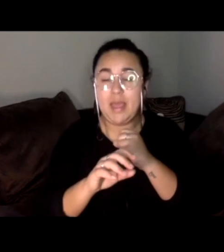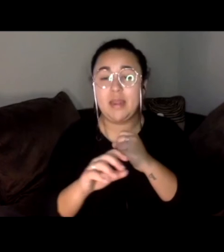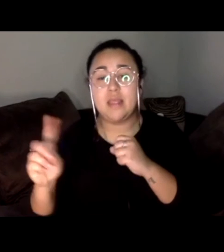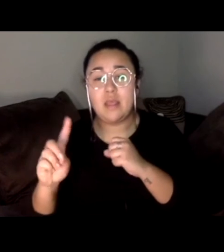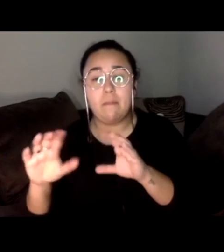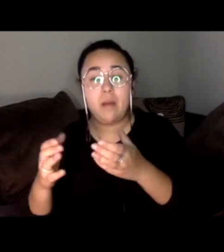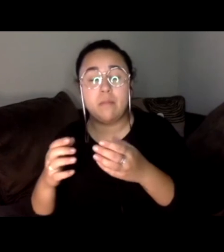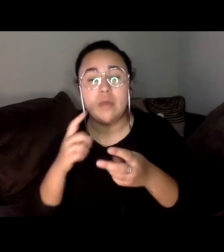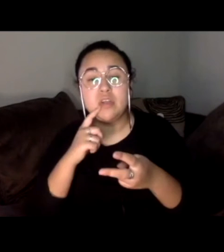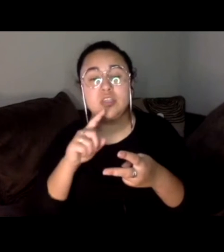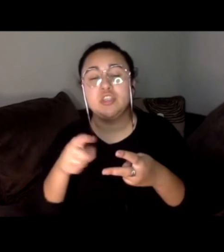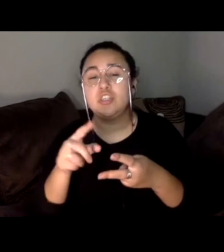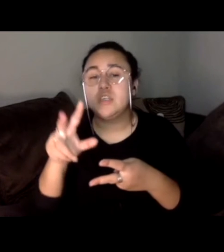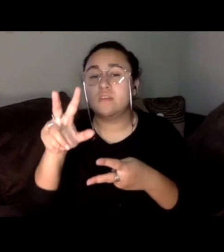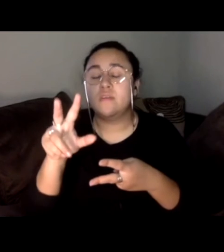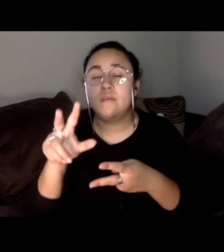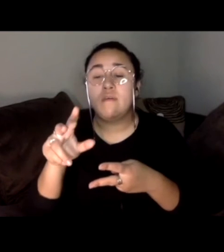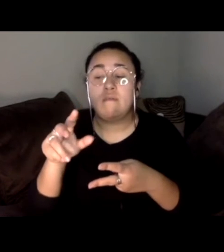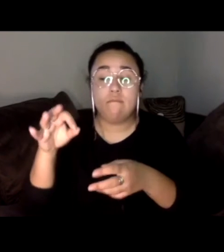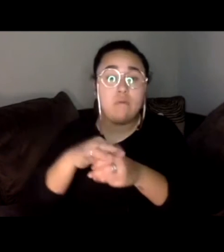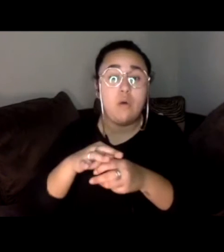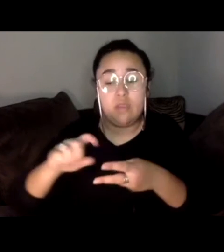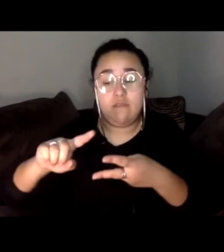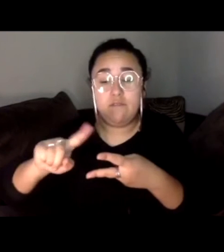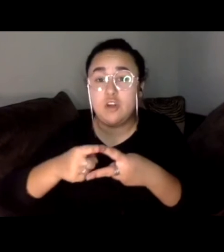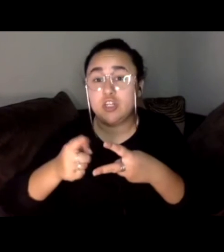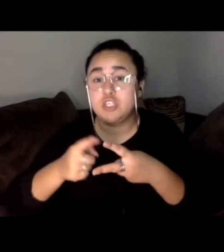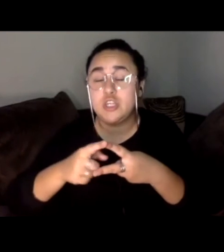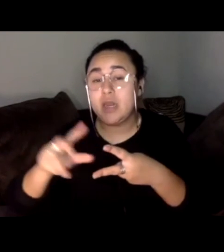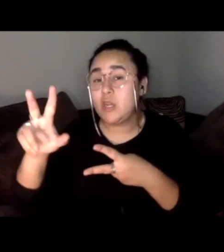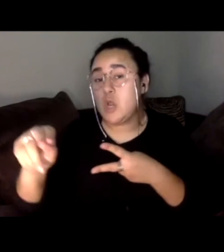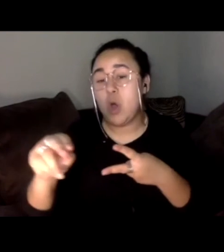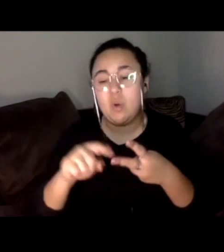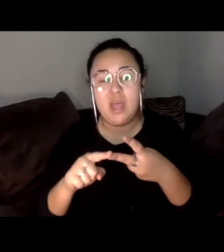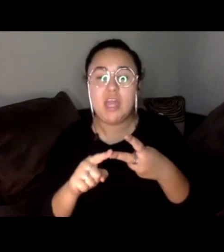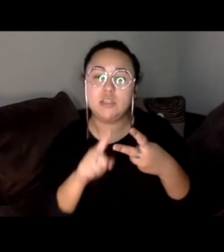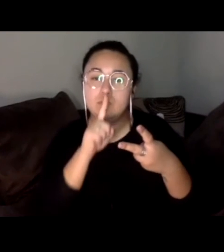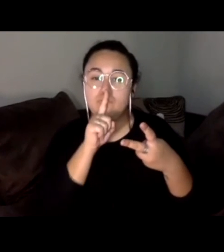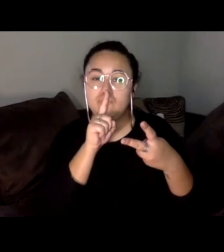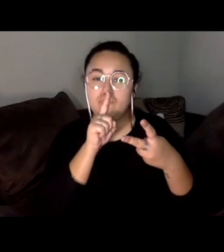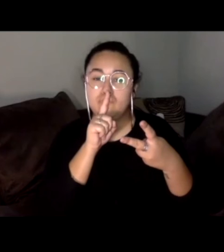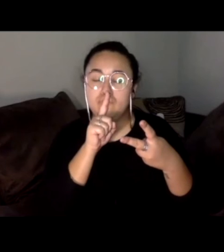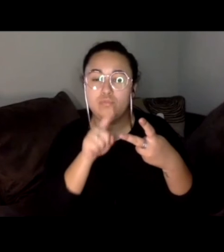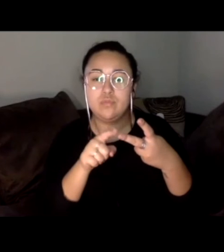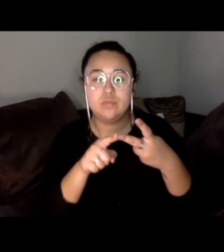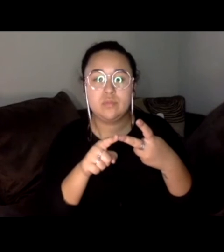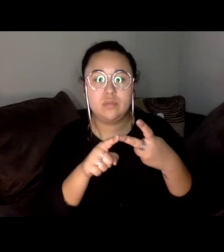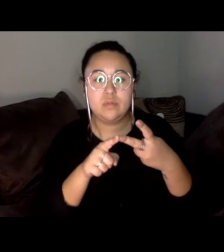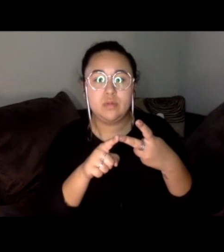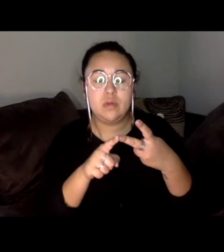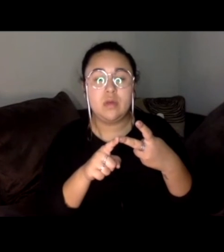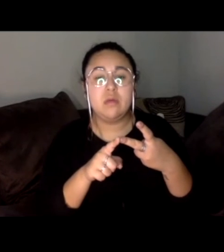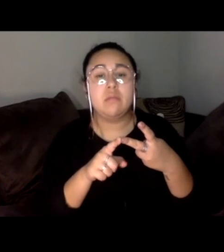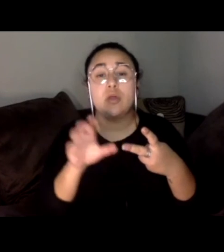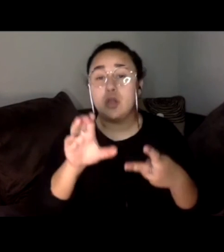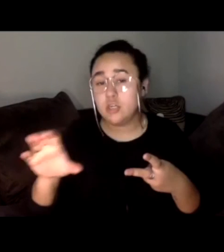just vote no and not vote on the second question. However, and that is something that Courage is advocating for as well. However,